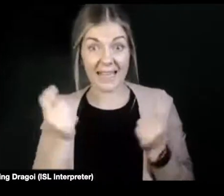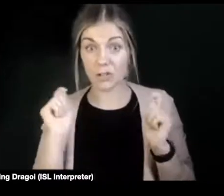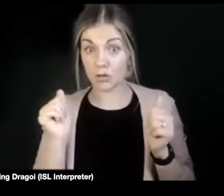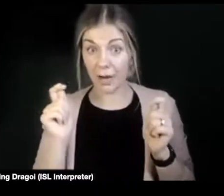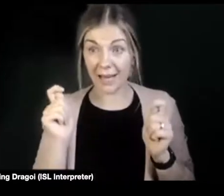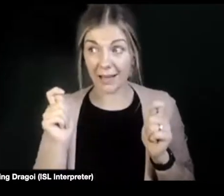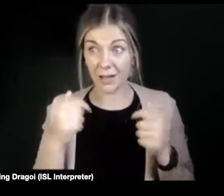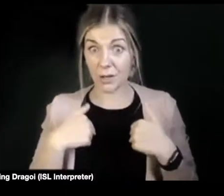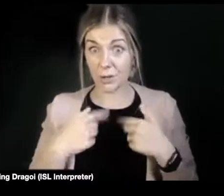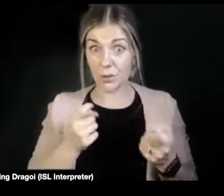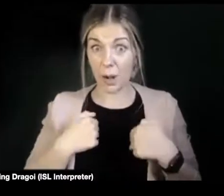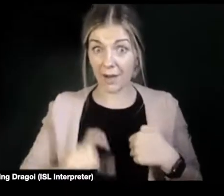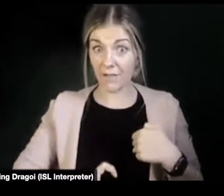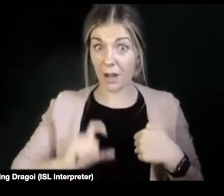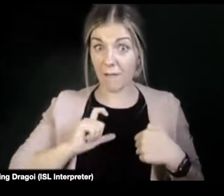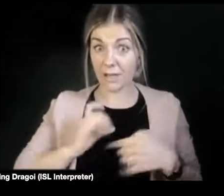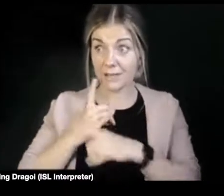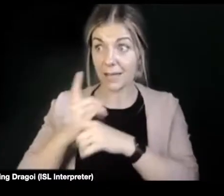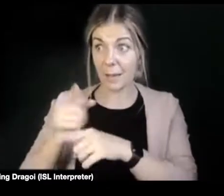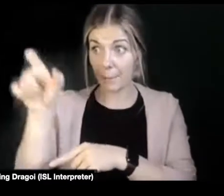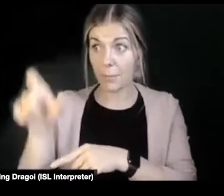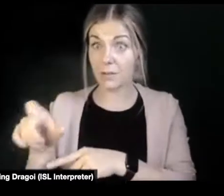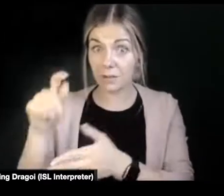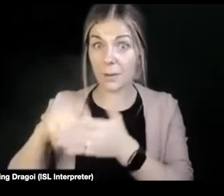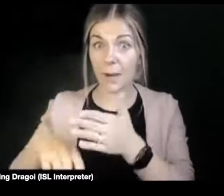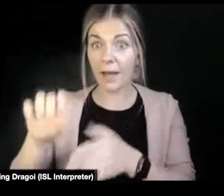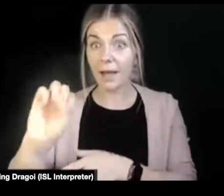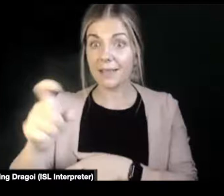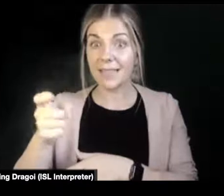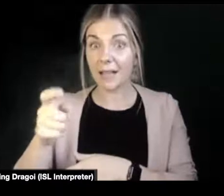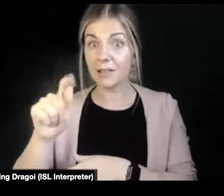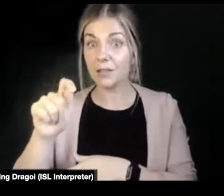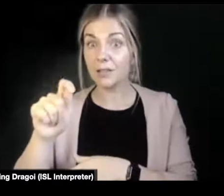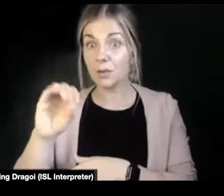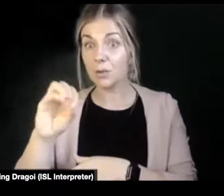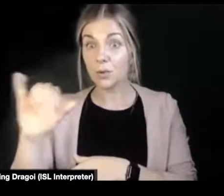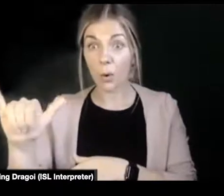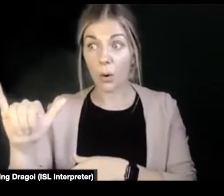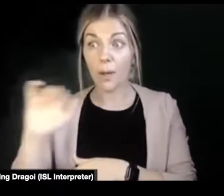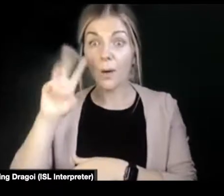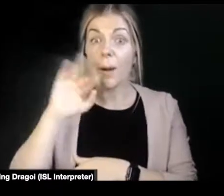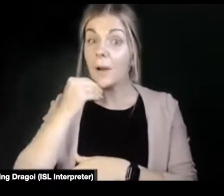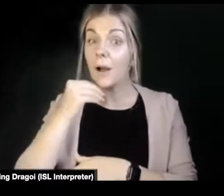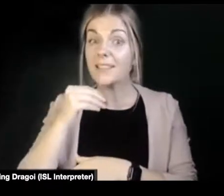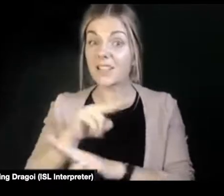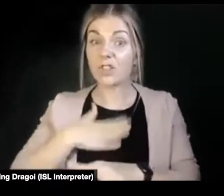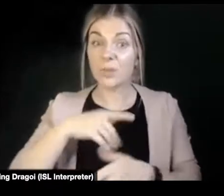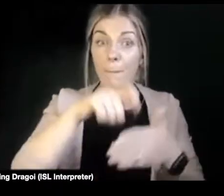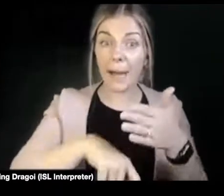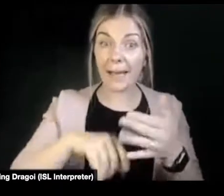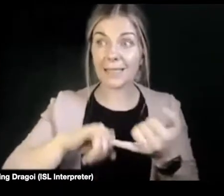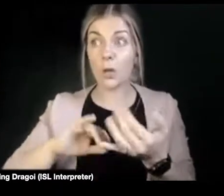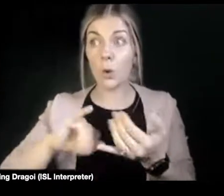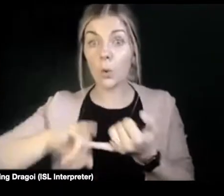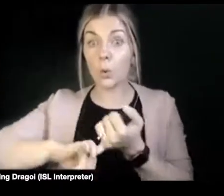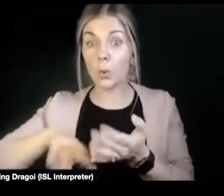the confidence to help someone buy a sex toy? Because it's not just buying that, it's who opens it, who charges it, who puts